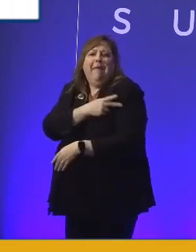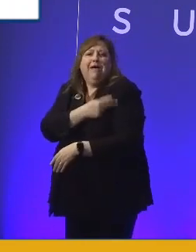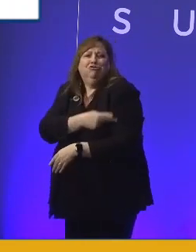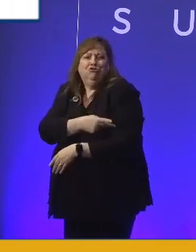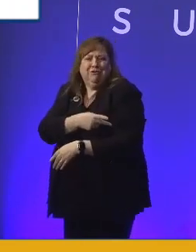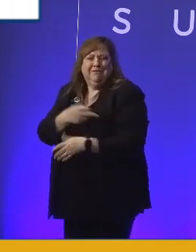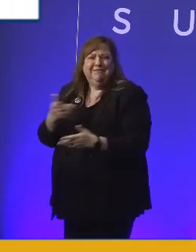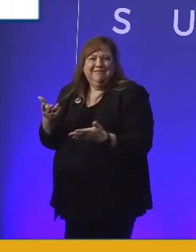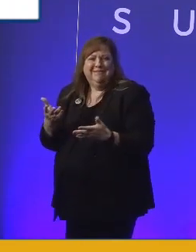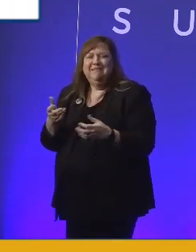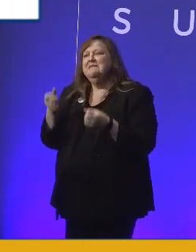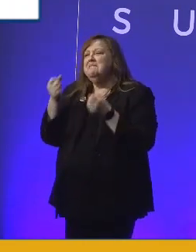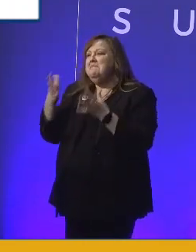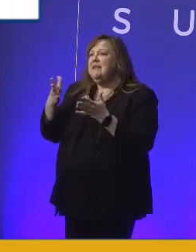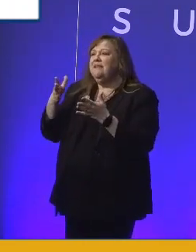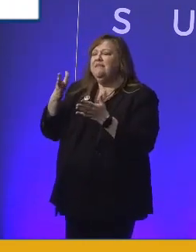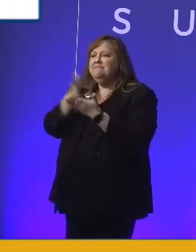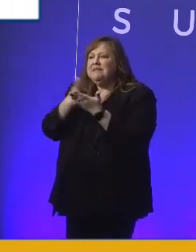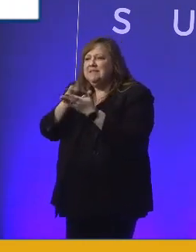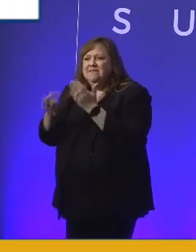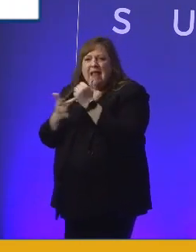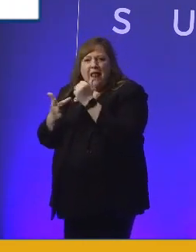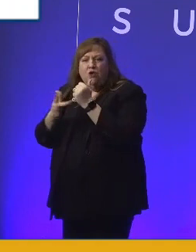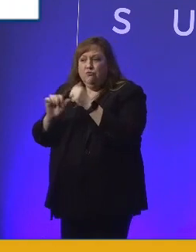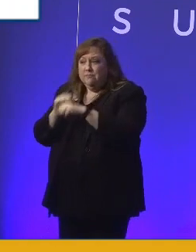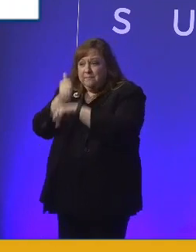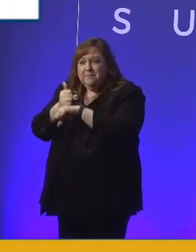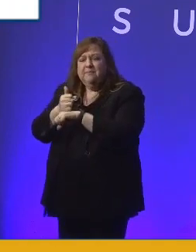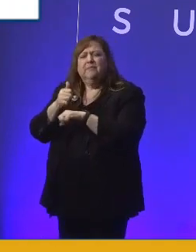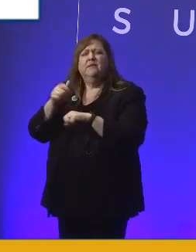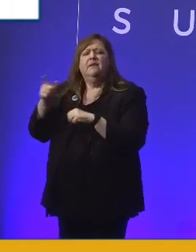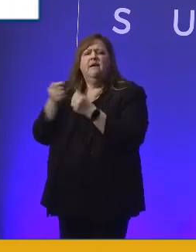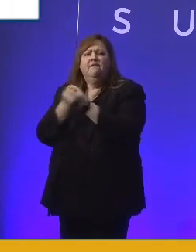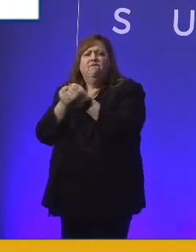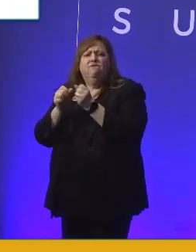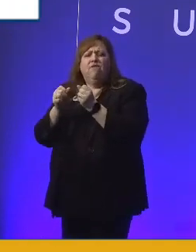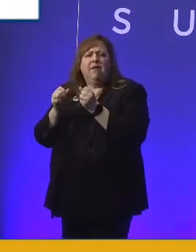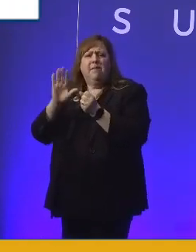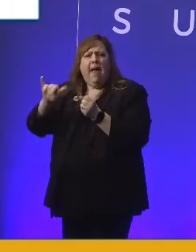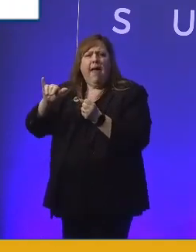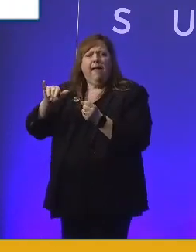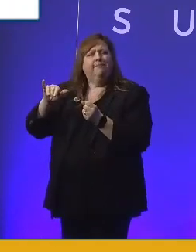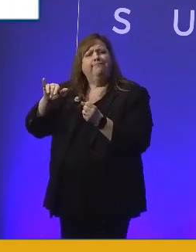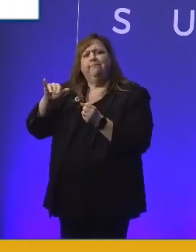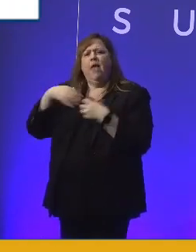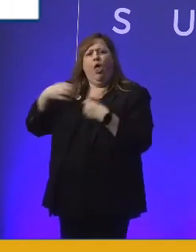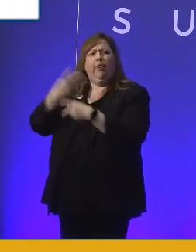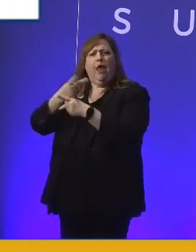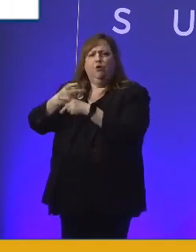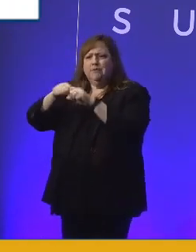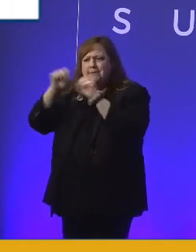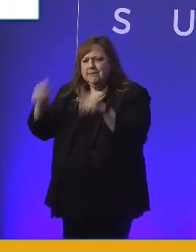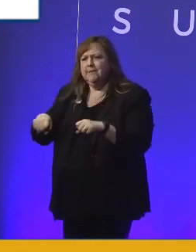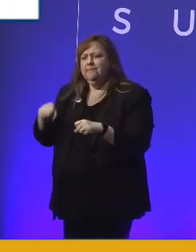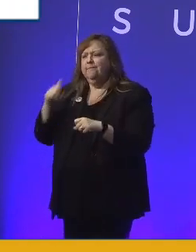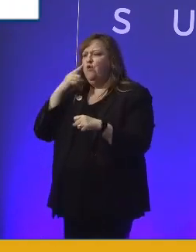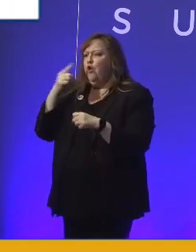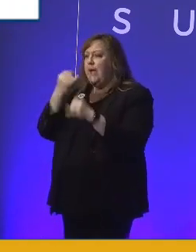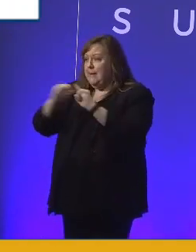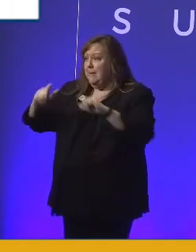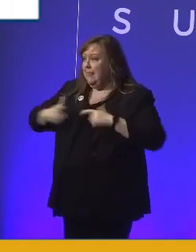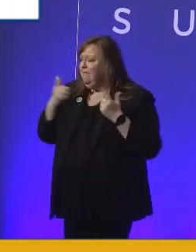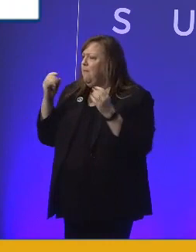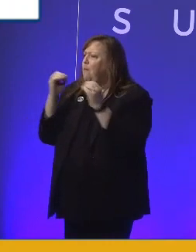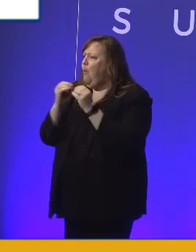pieces of technology that we were putting in place were funded by healthcare systems specifically to make independent living more